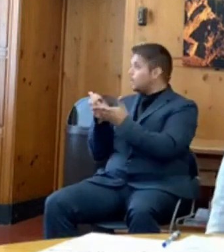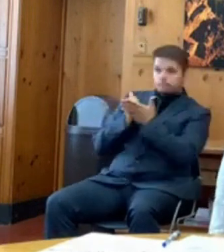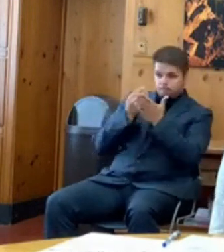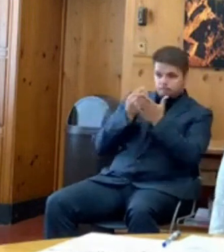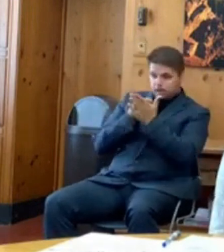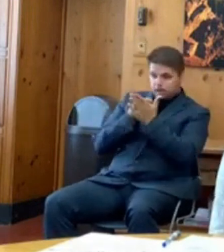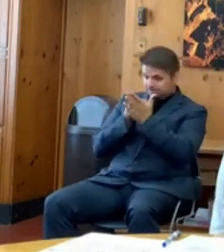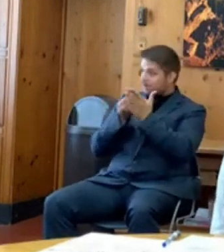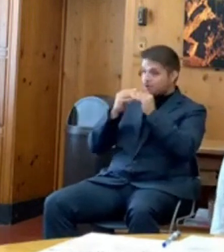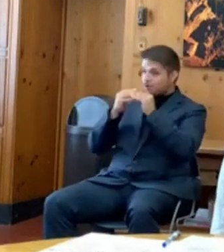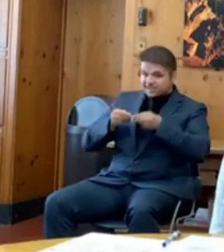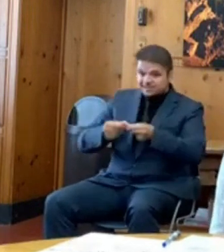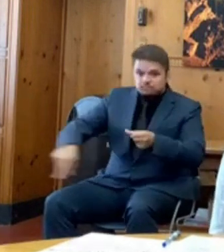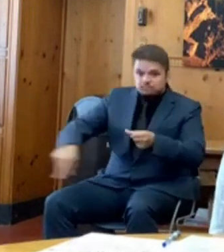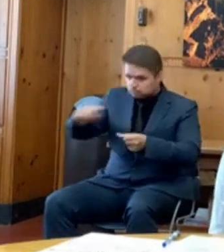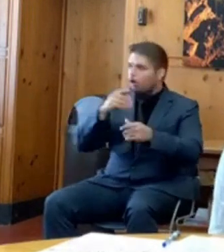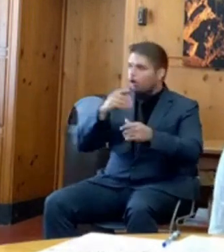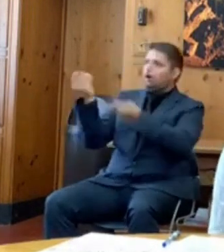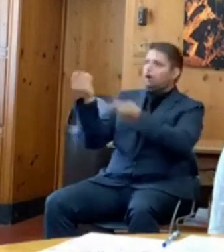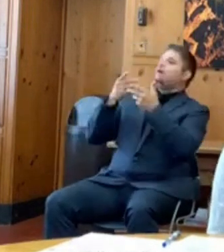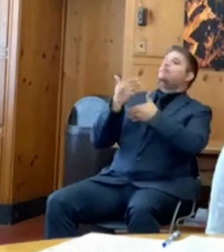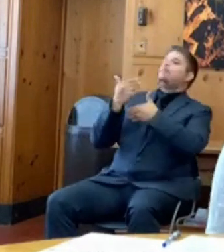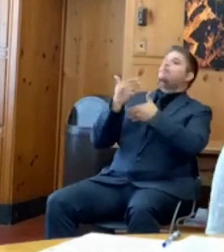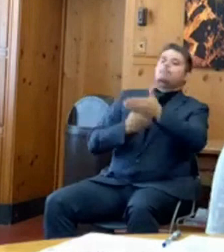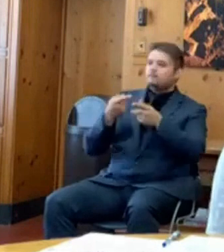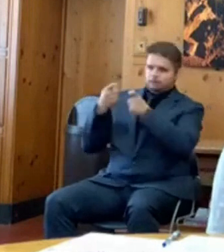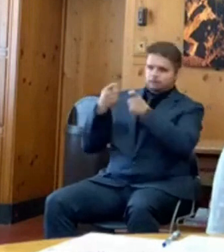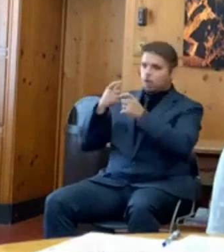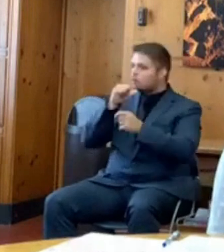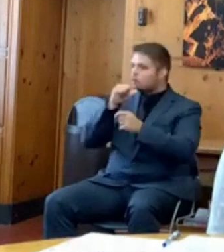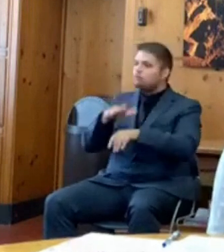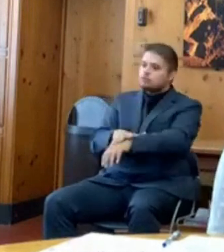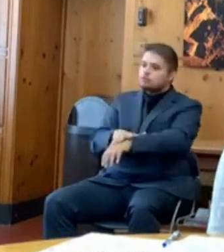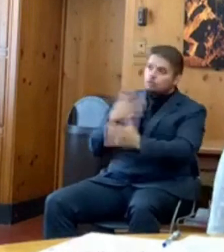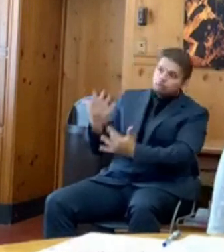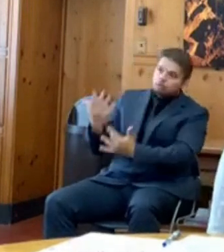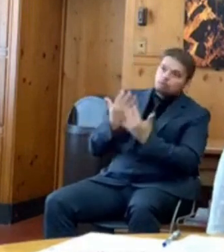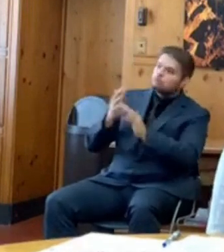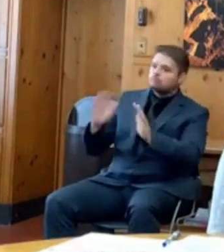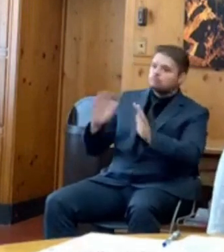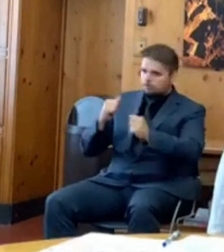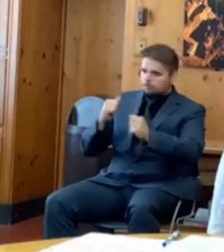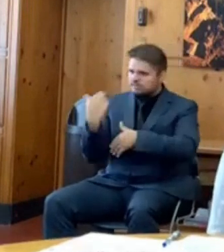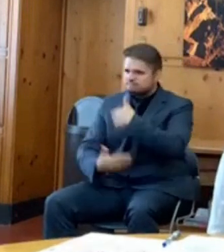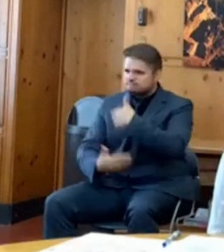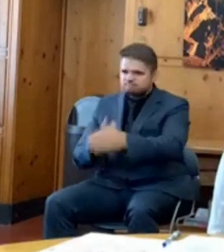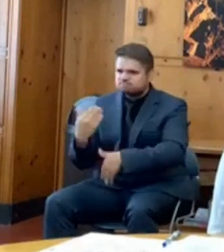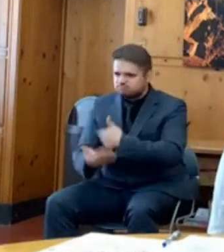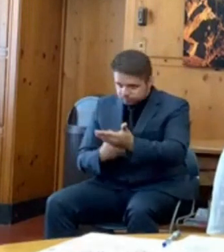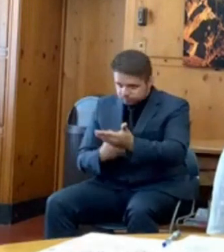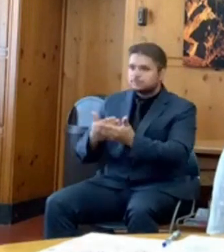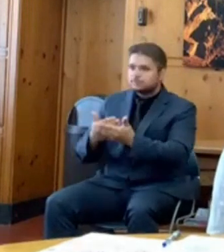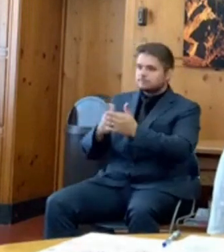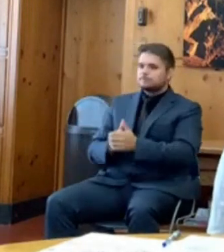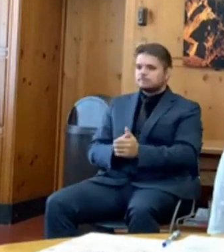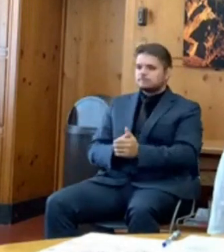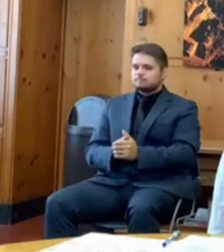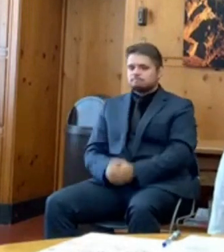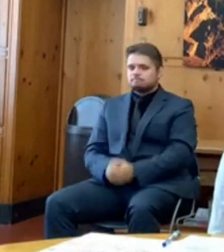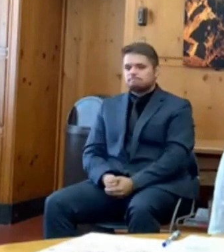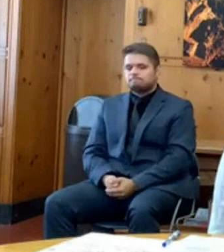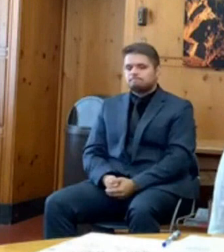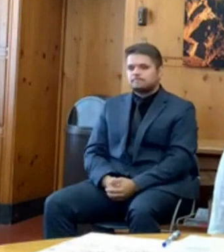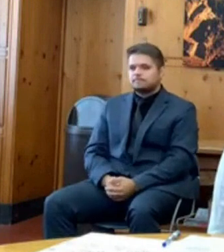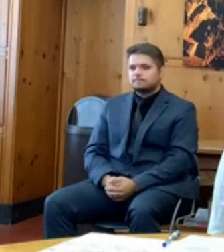and freed up agency employees to move on to processing other claims. To see this bill, which had broad